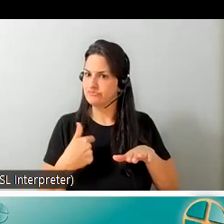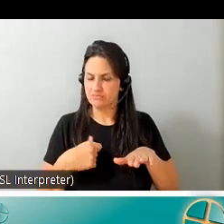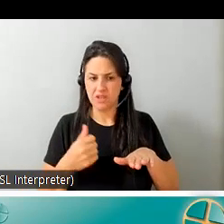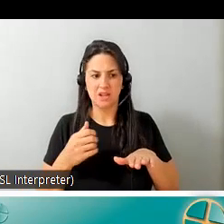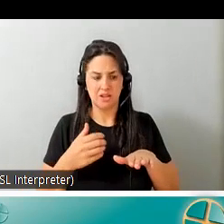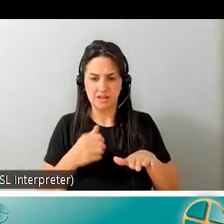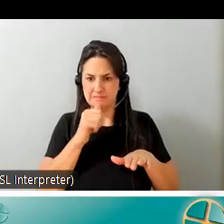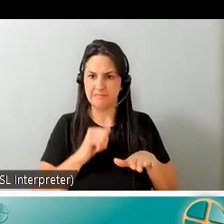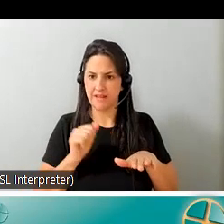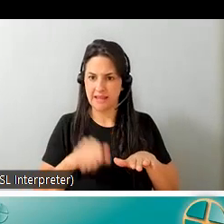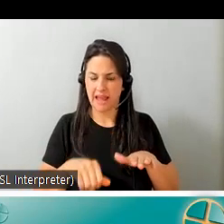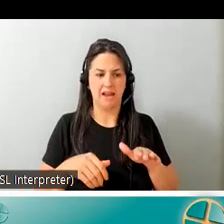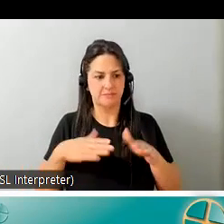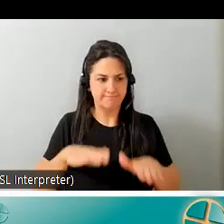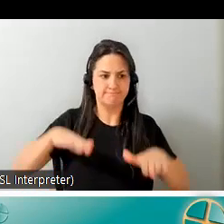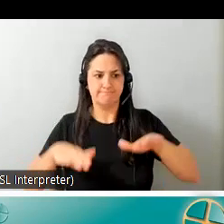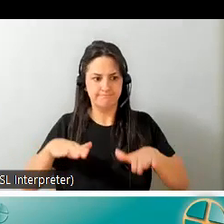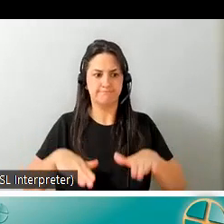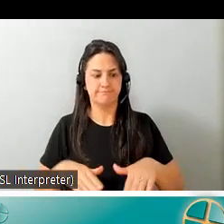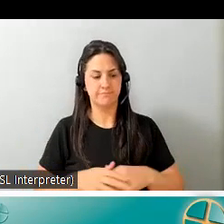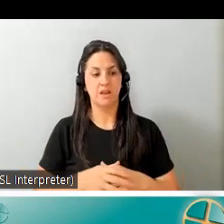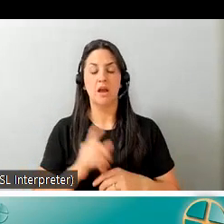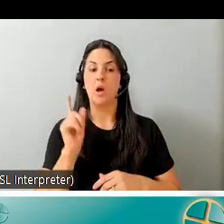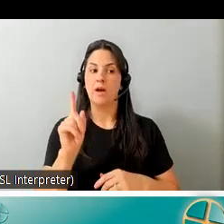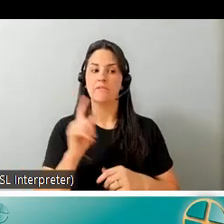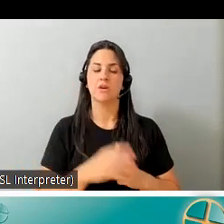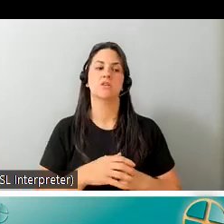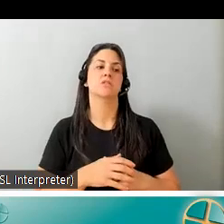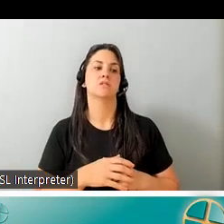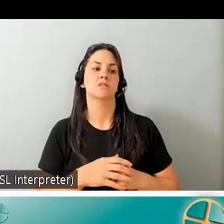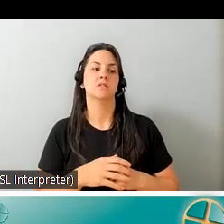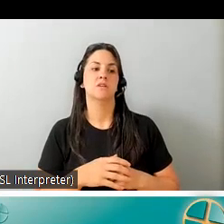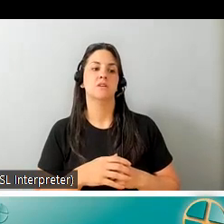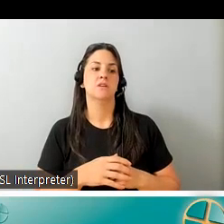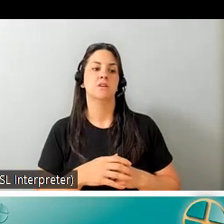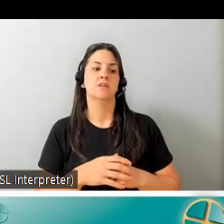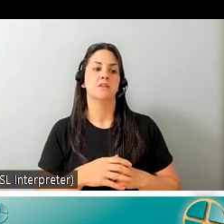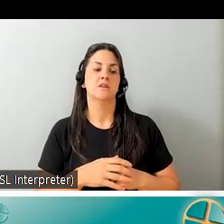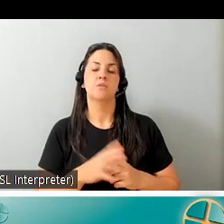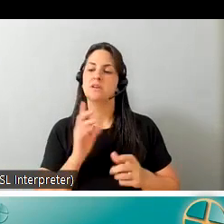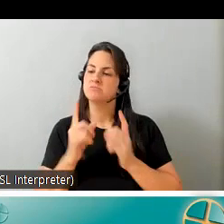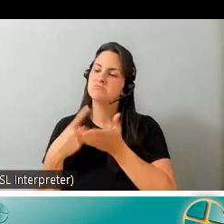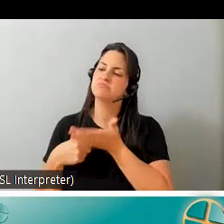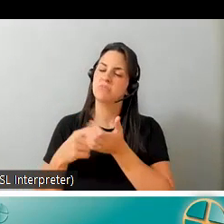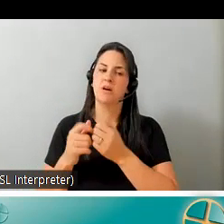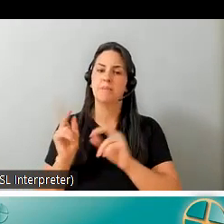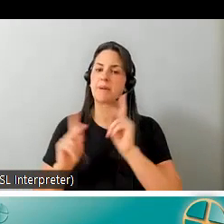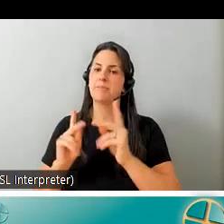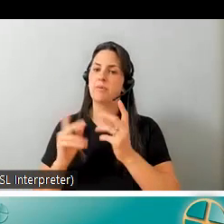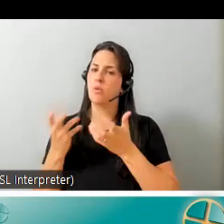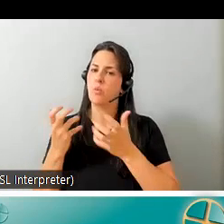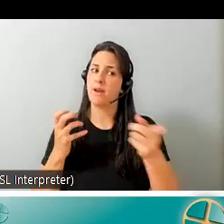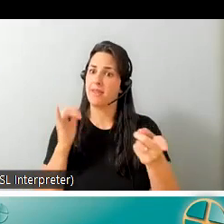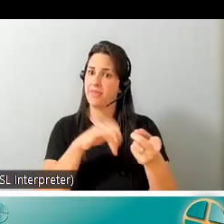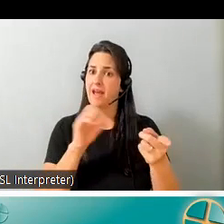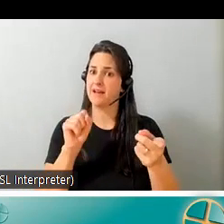however uh as we talked to the different people who wanted to use the uh the sleds